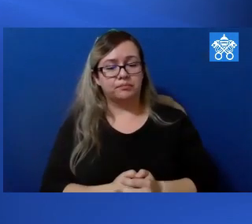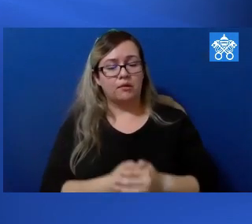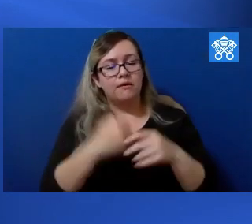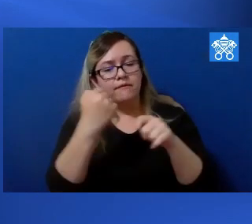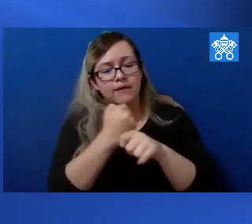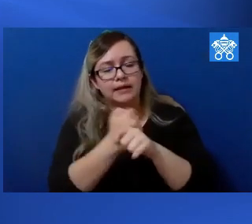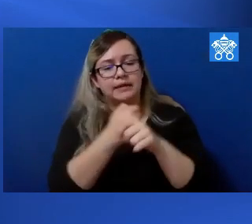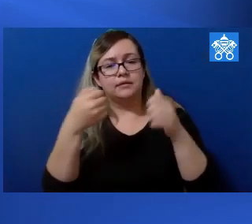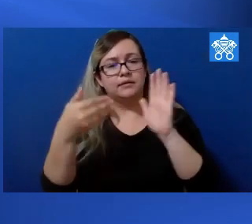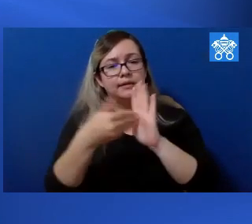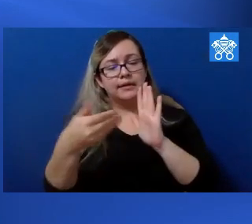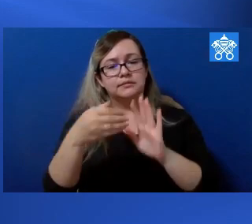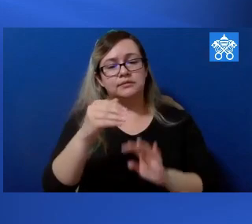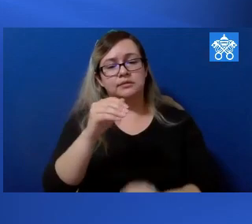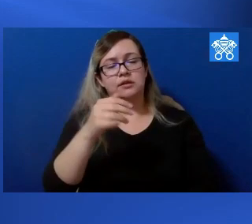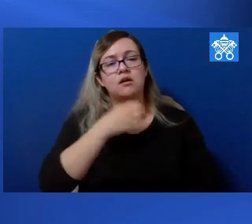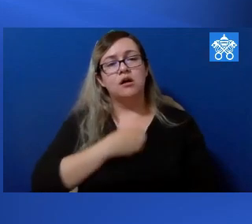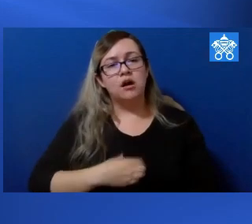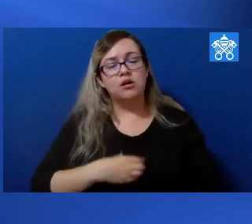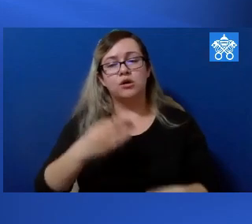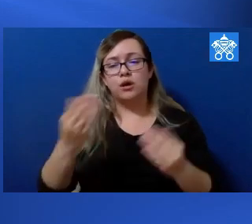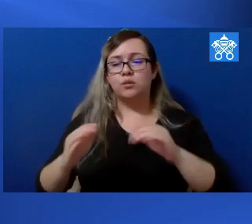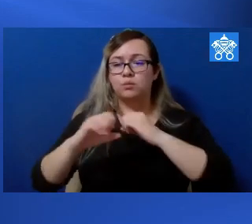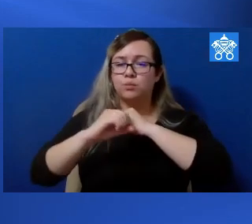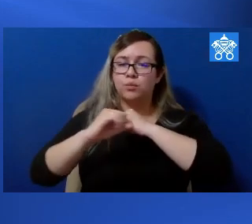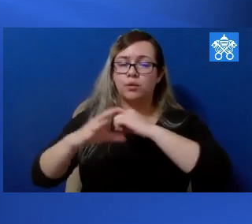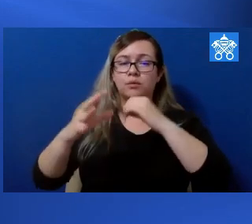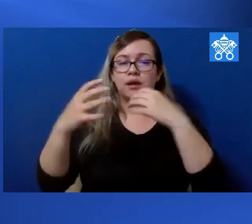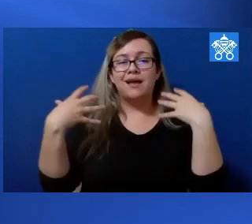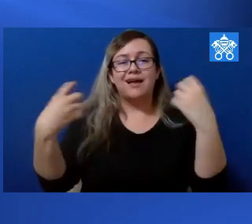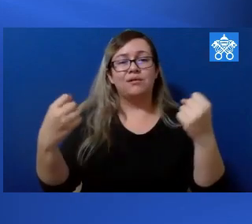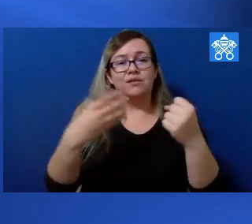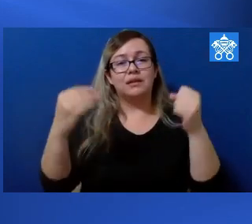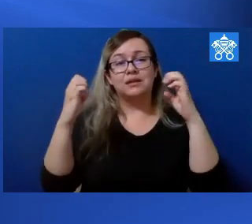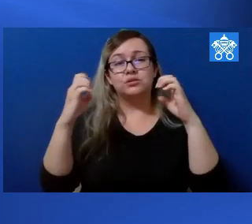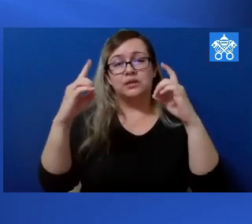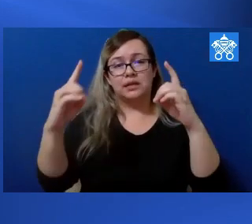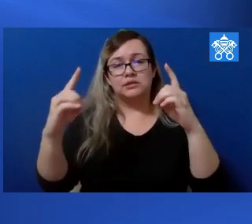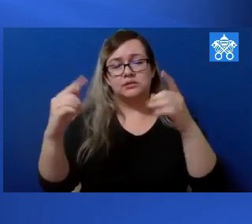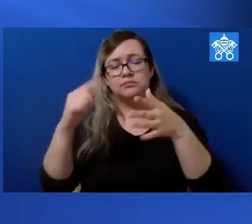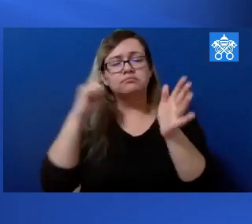high subjectives and commitment to fight against hunger and to promote health and education.